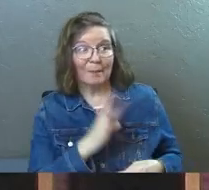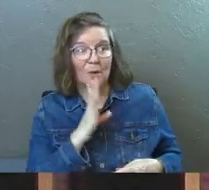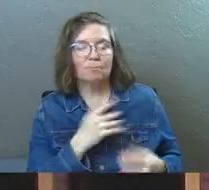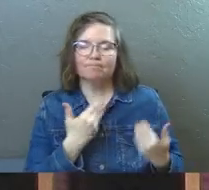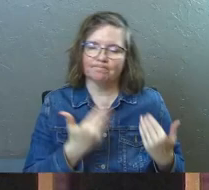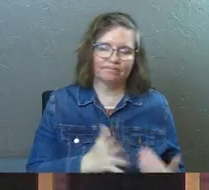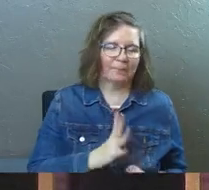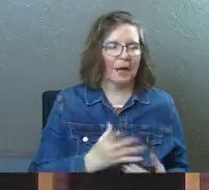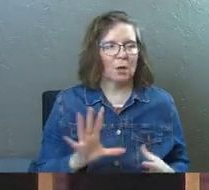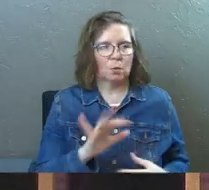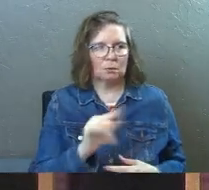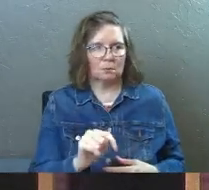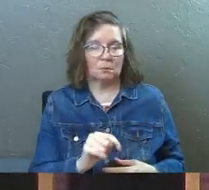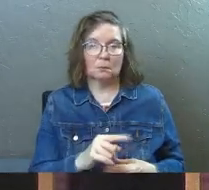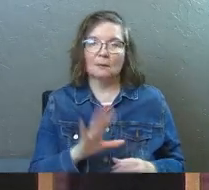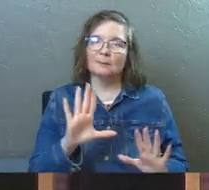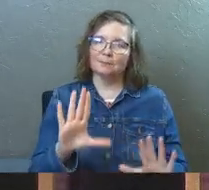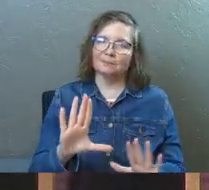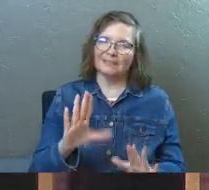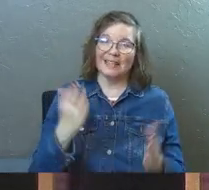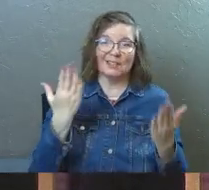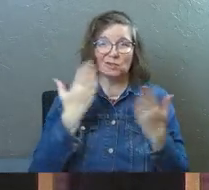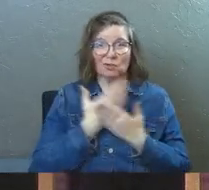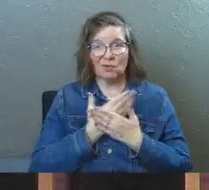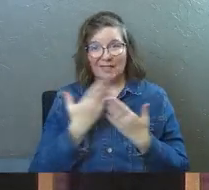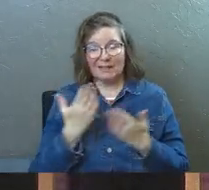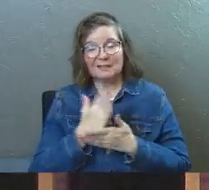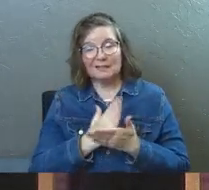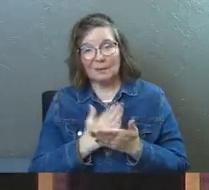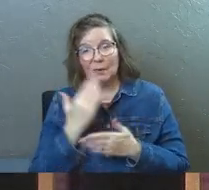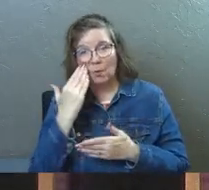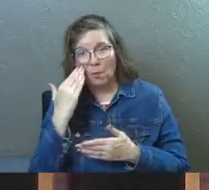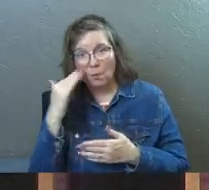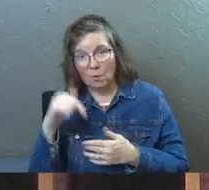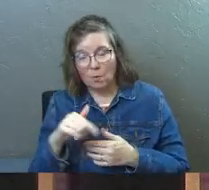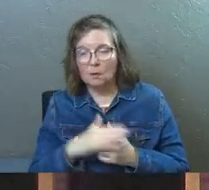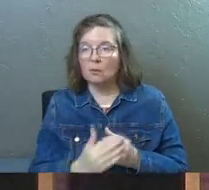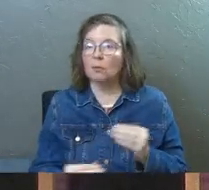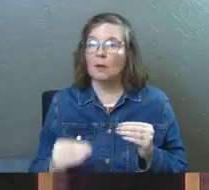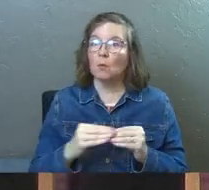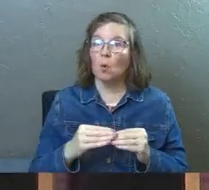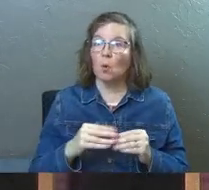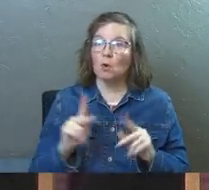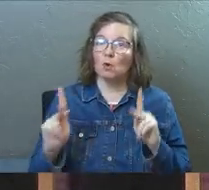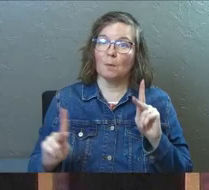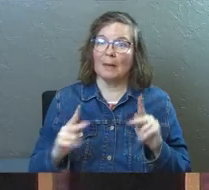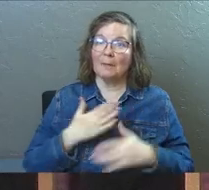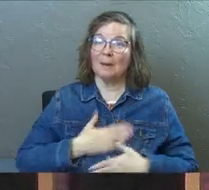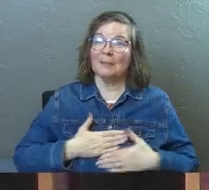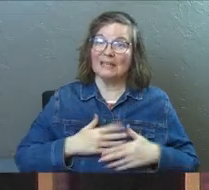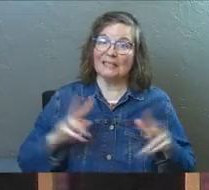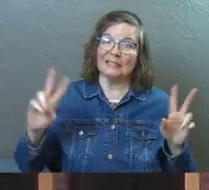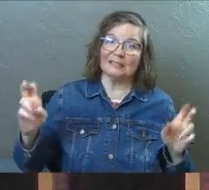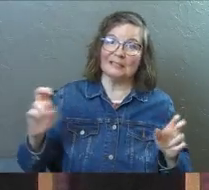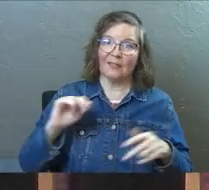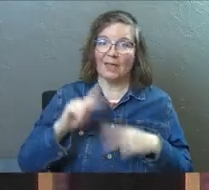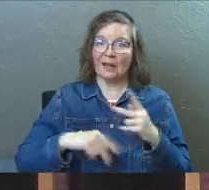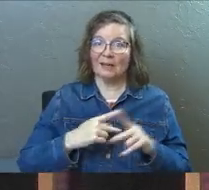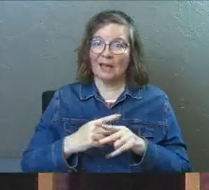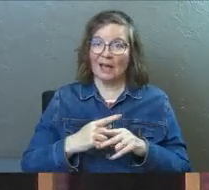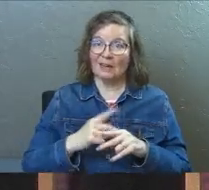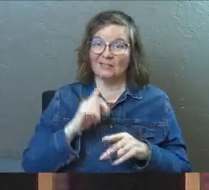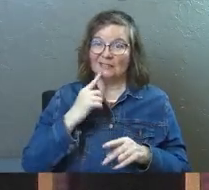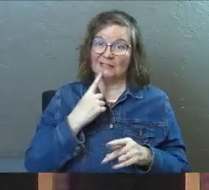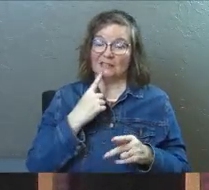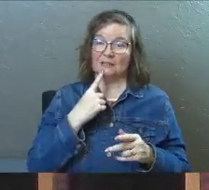with people. And, and, and here's the dark thing. And some of you guys know this. The more you people please in that kind of an